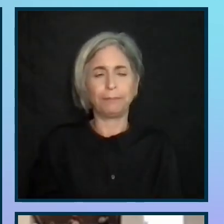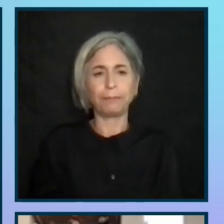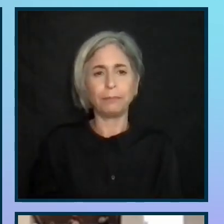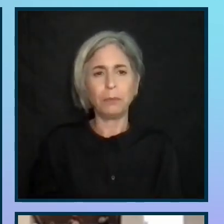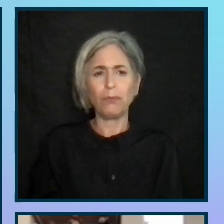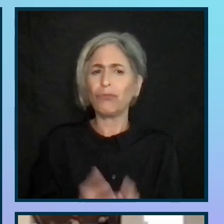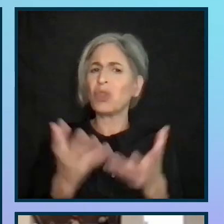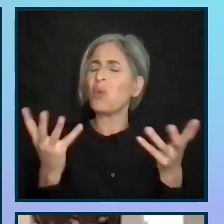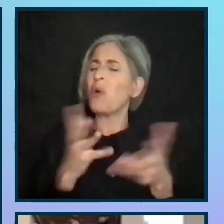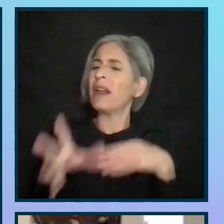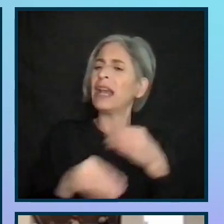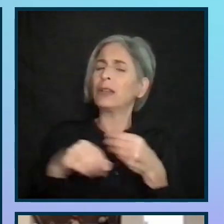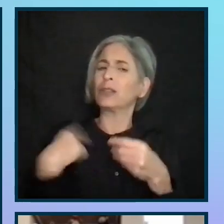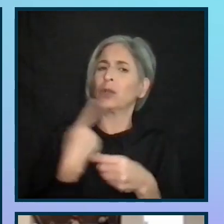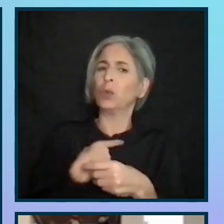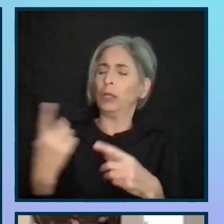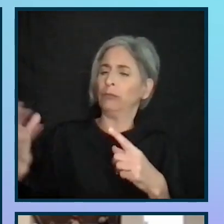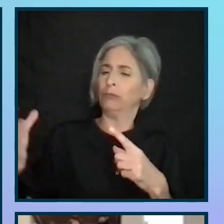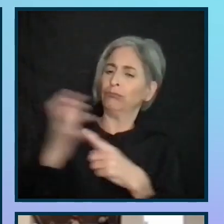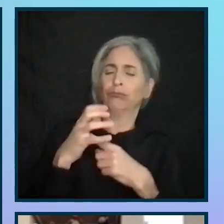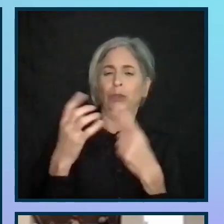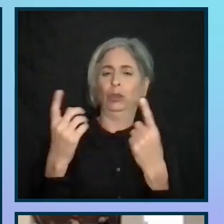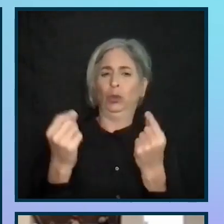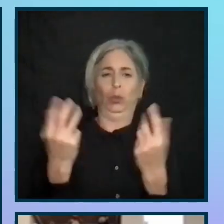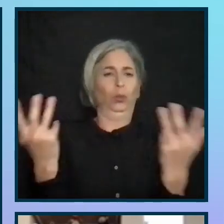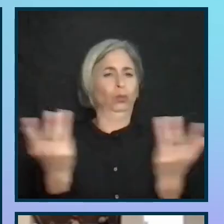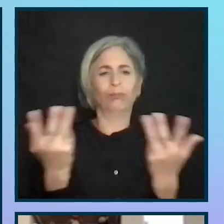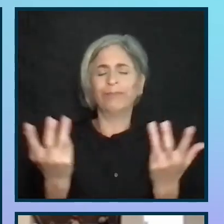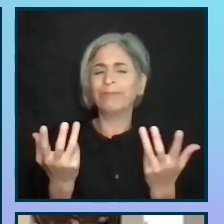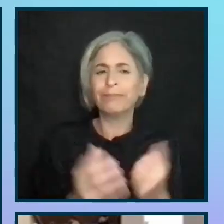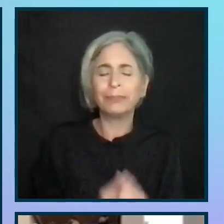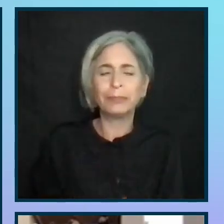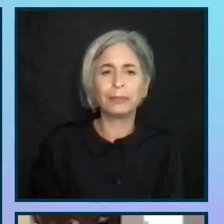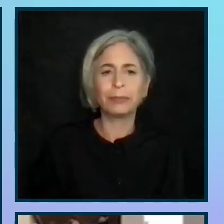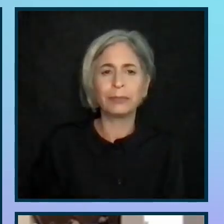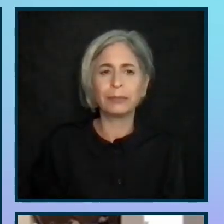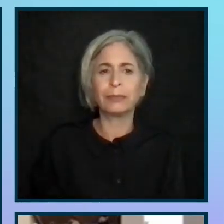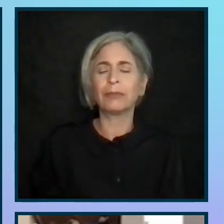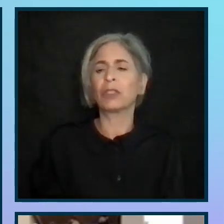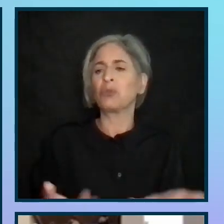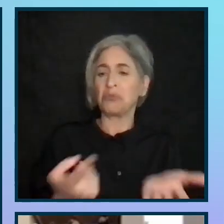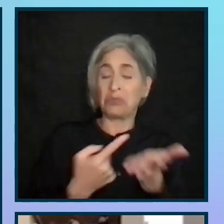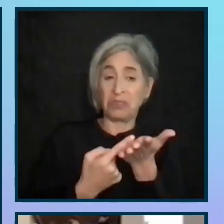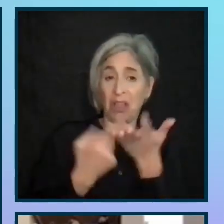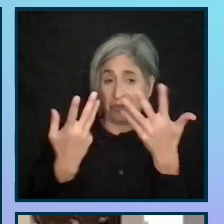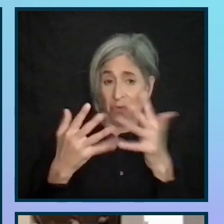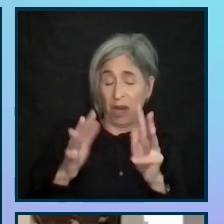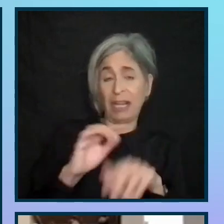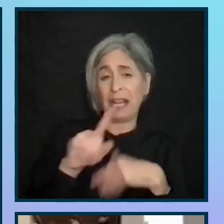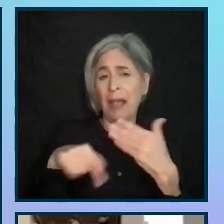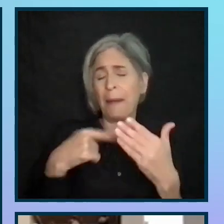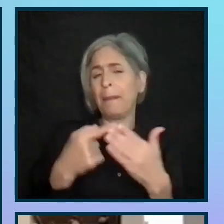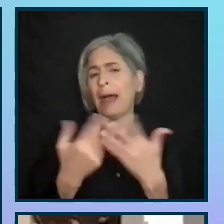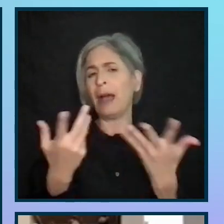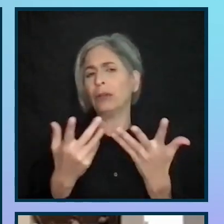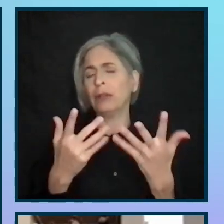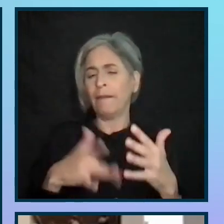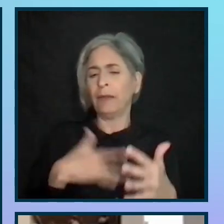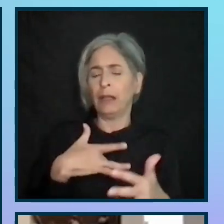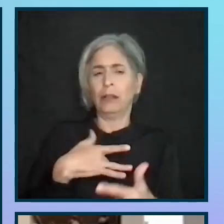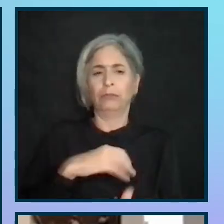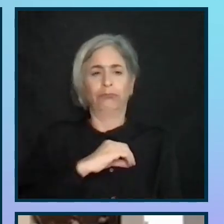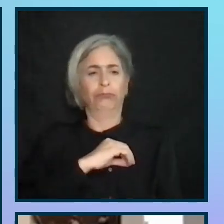So what else can our Champions Network do? We talked a little bit about how we can instil confidence